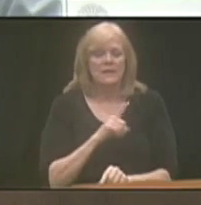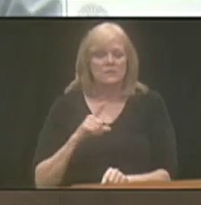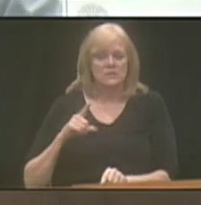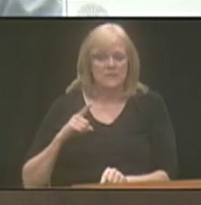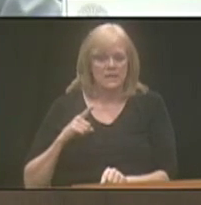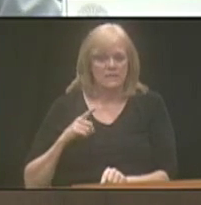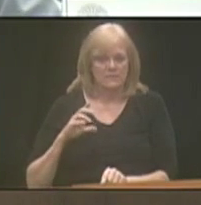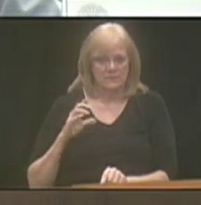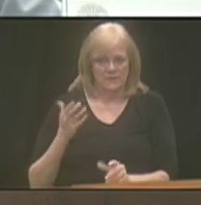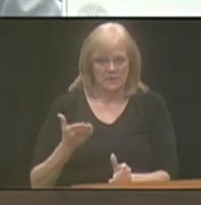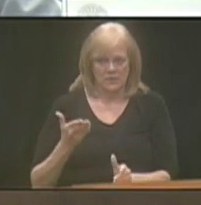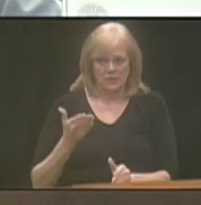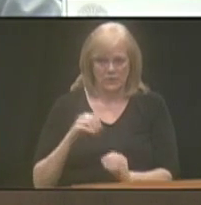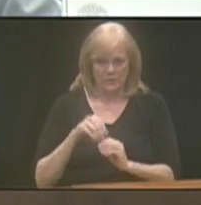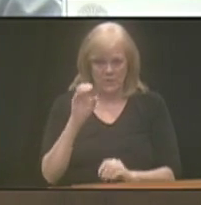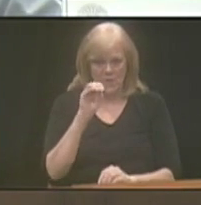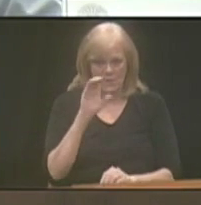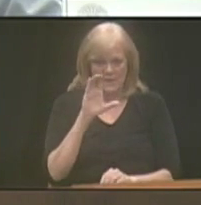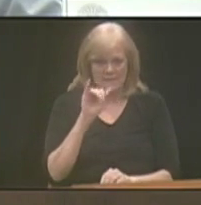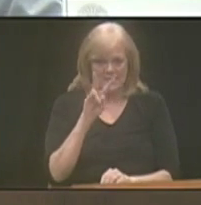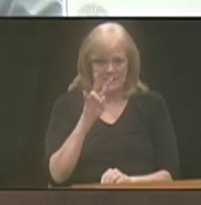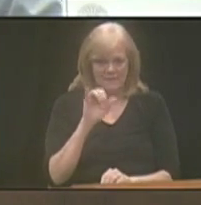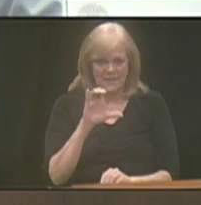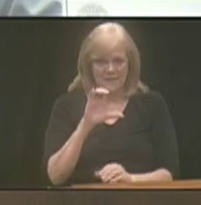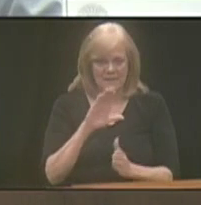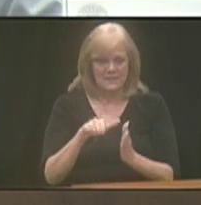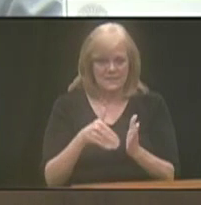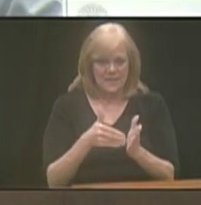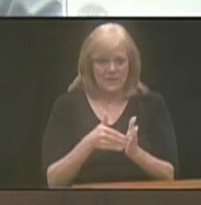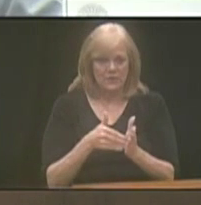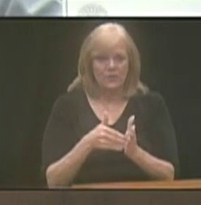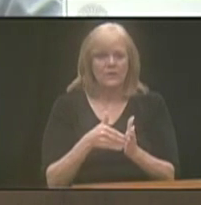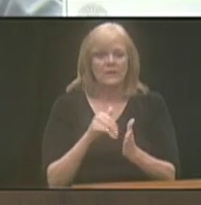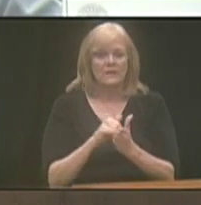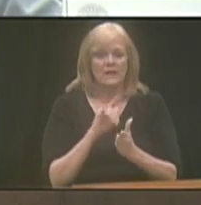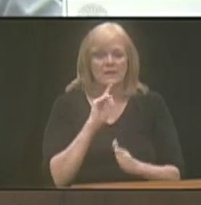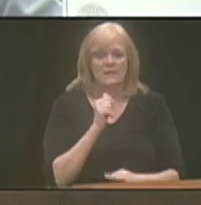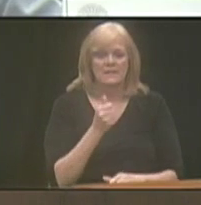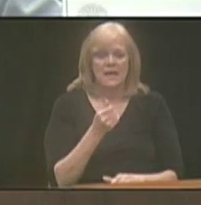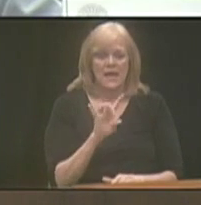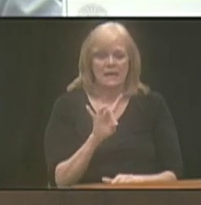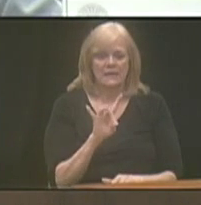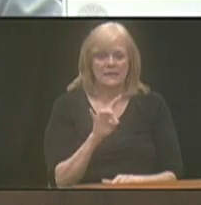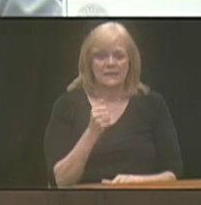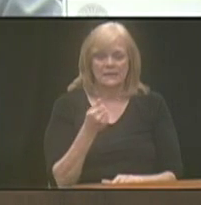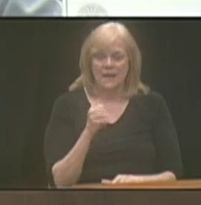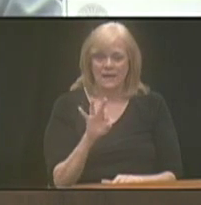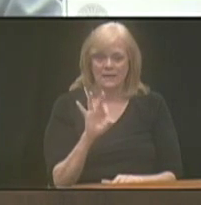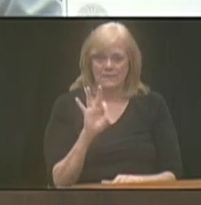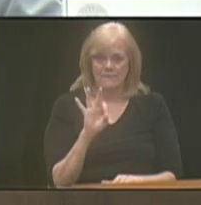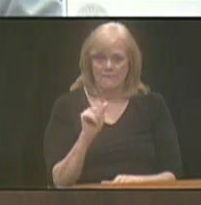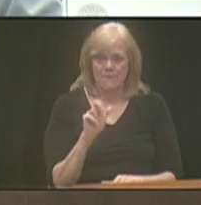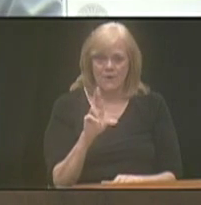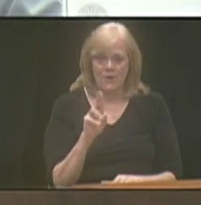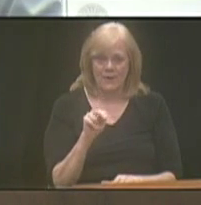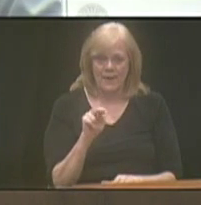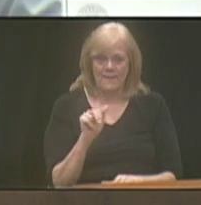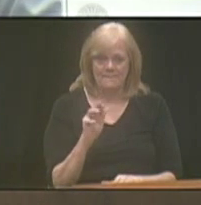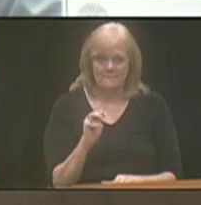chambers located in the Omaha Civic Center. That is 1819 Farnham,